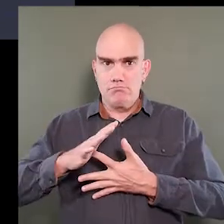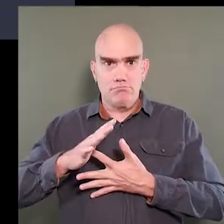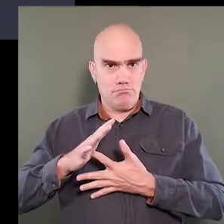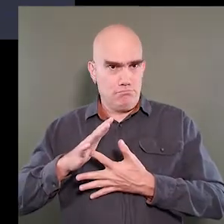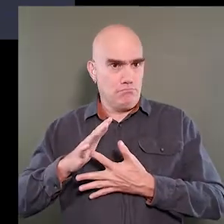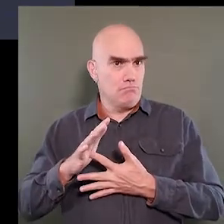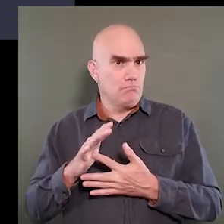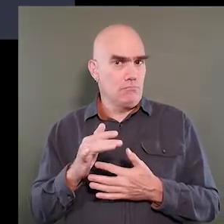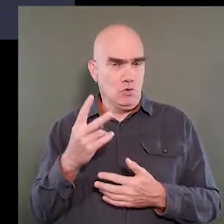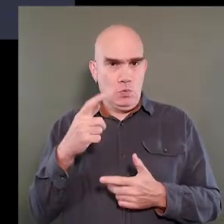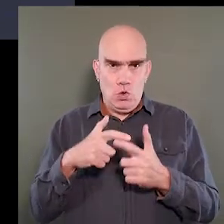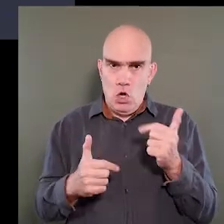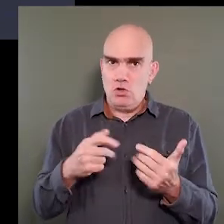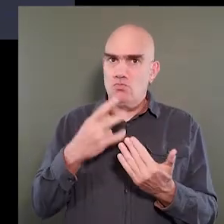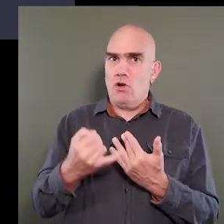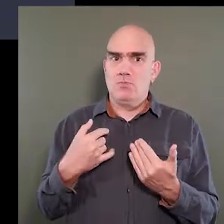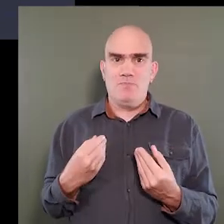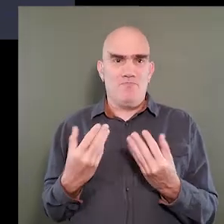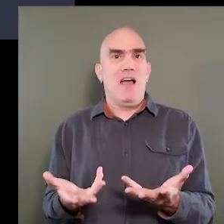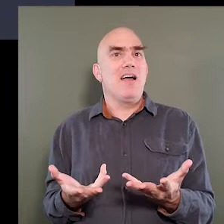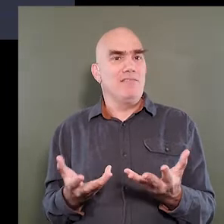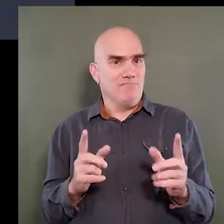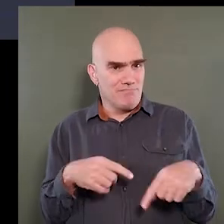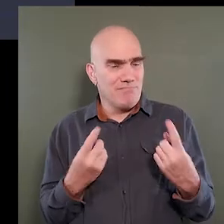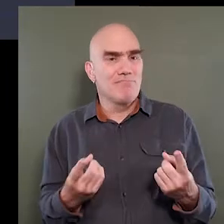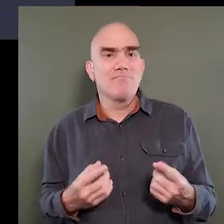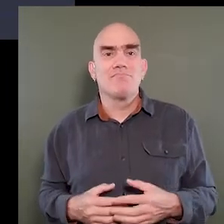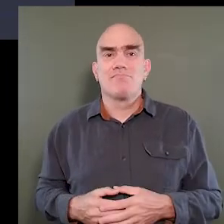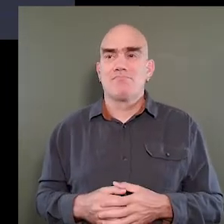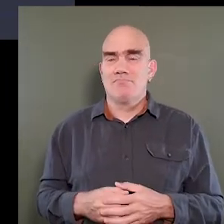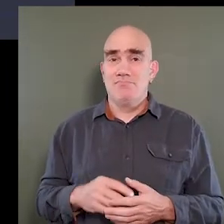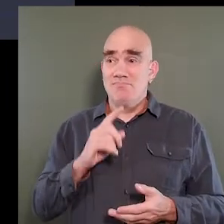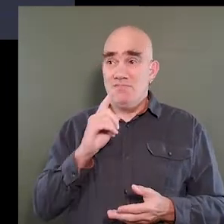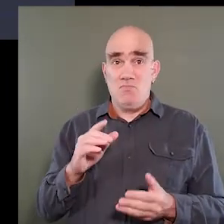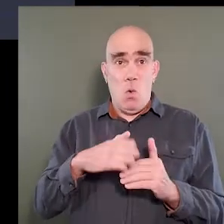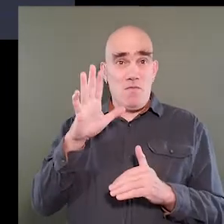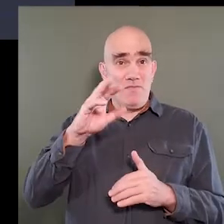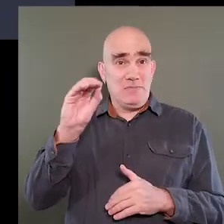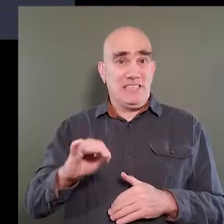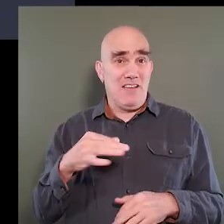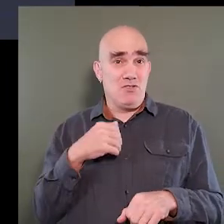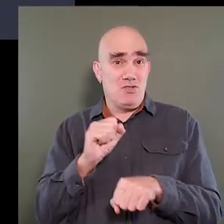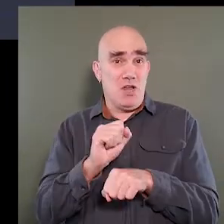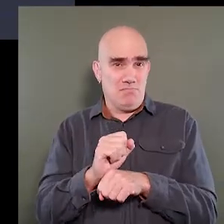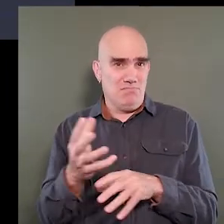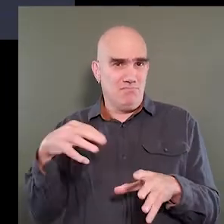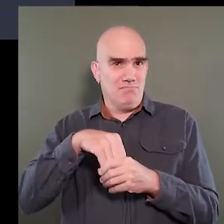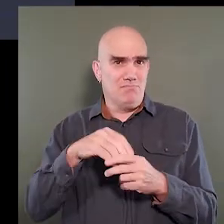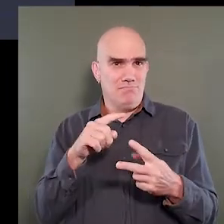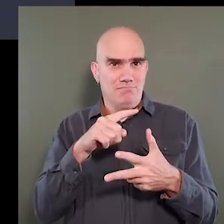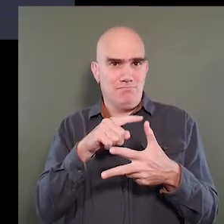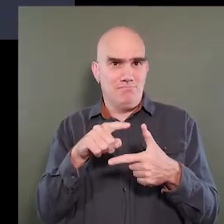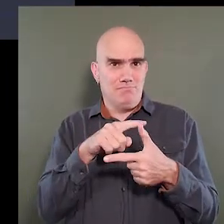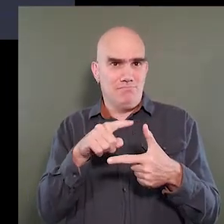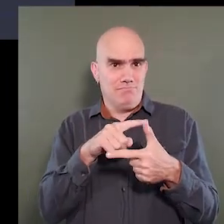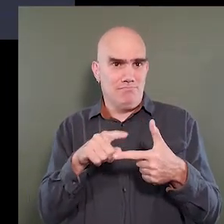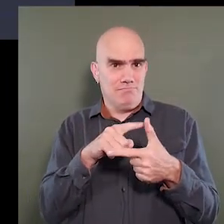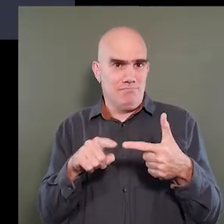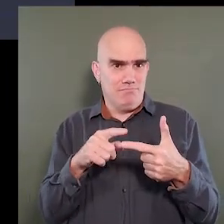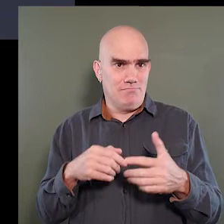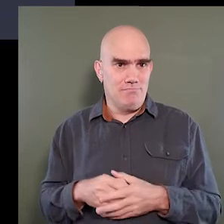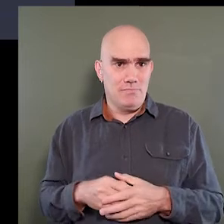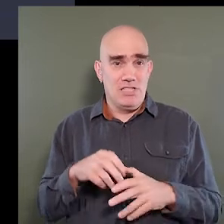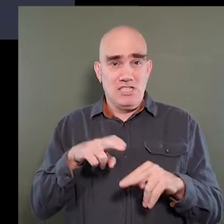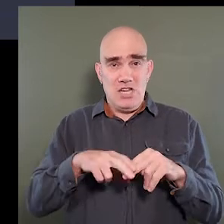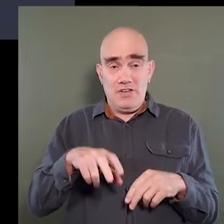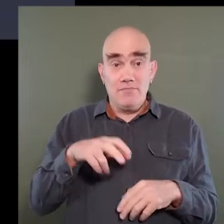Those are our two largest projects we provide and make up more than 50% of all jobs we do. Chair